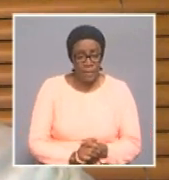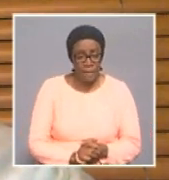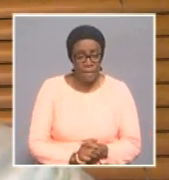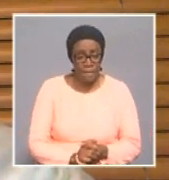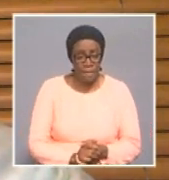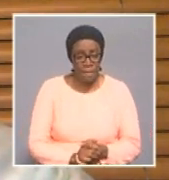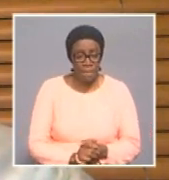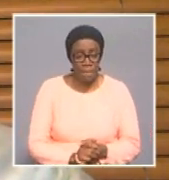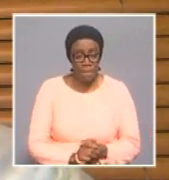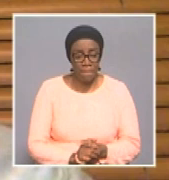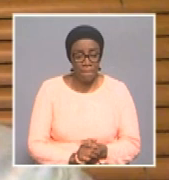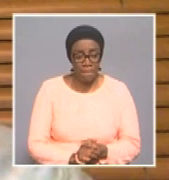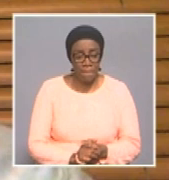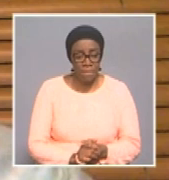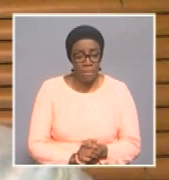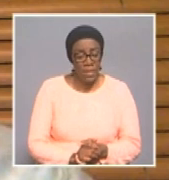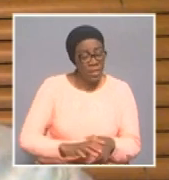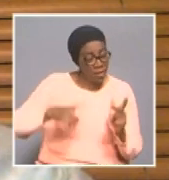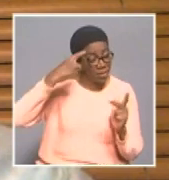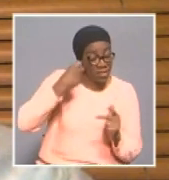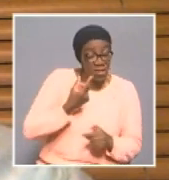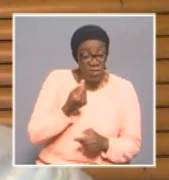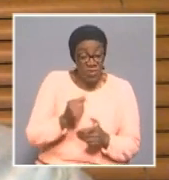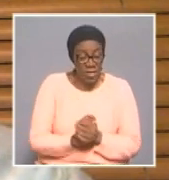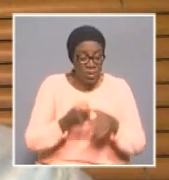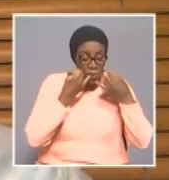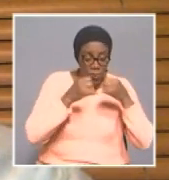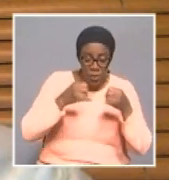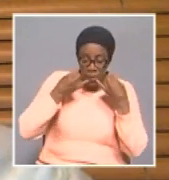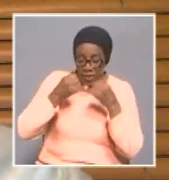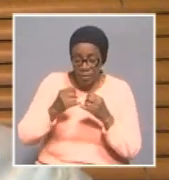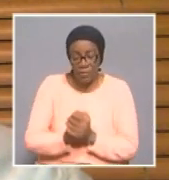measures have been put in place. The finance minister will be able to get some time after that.